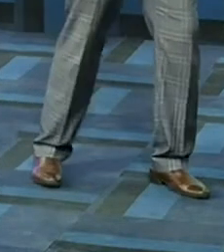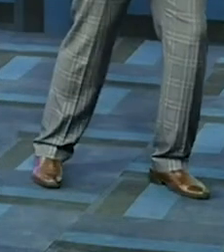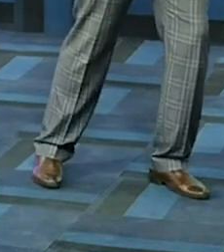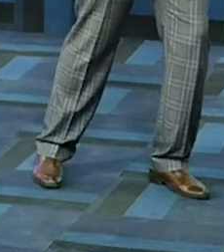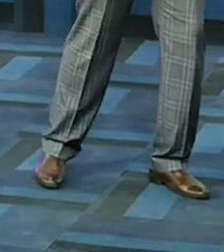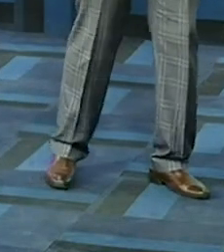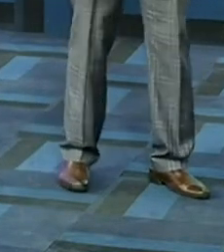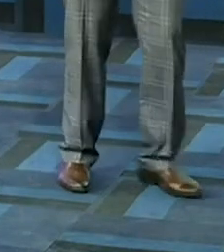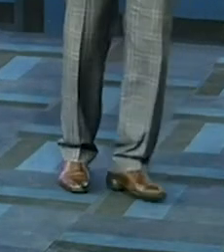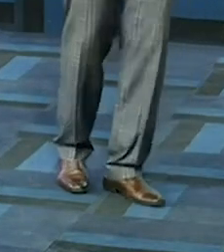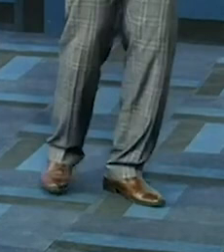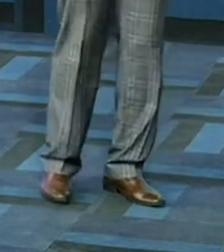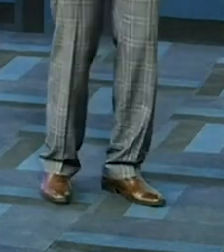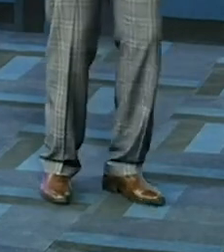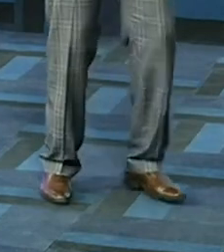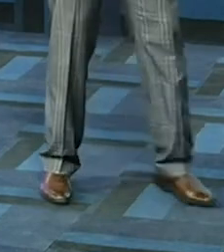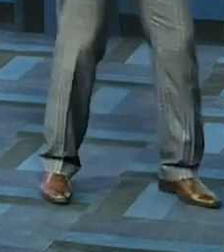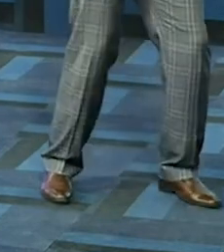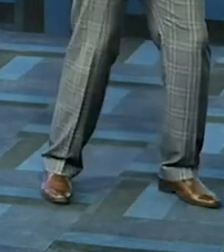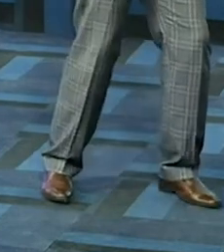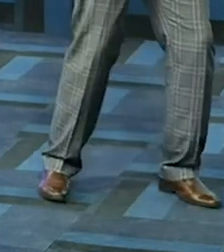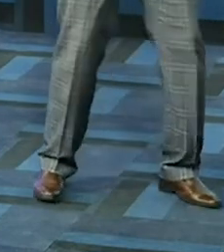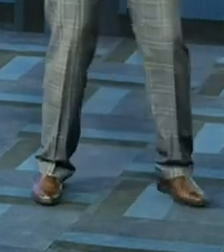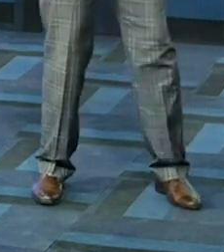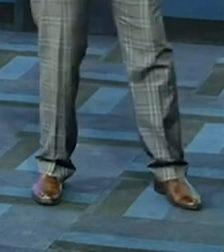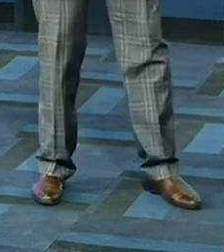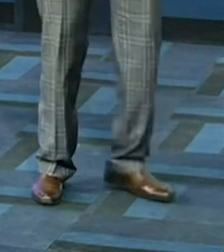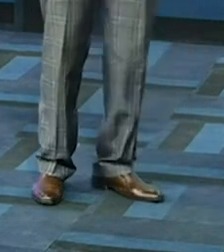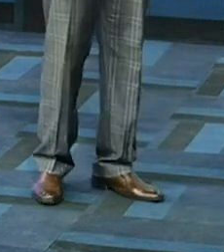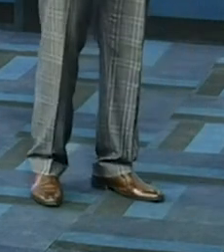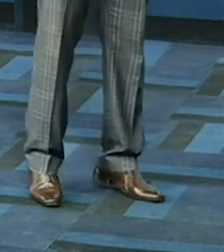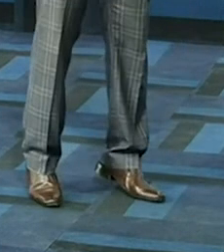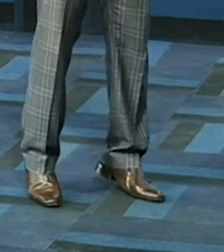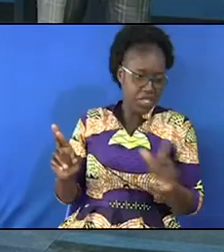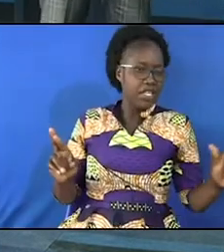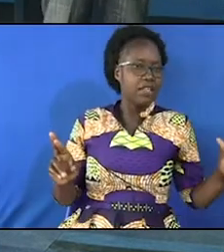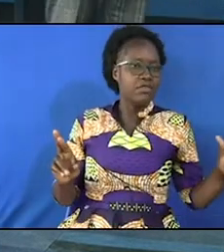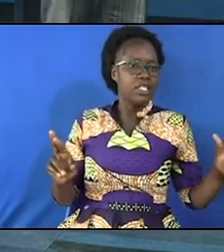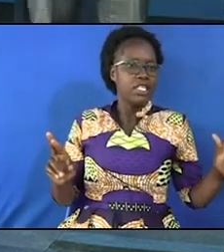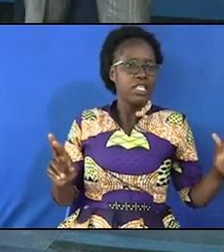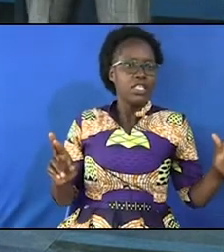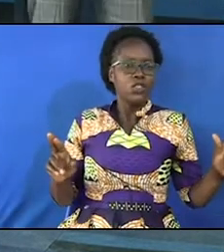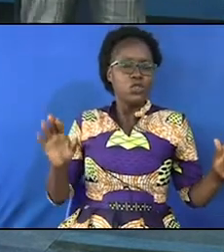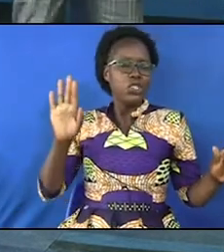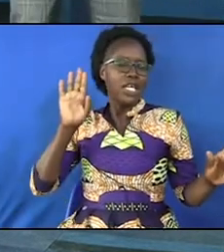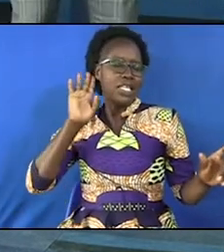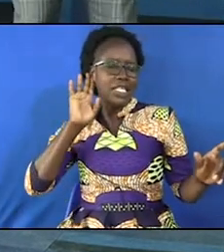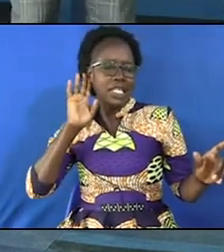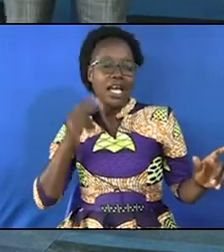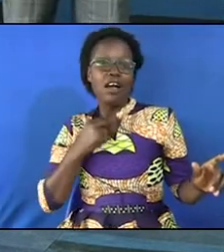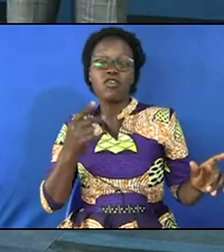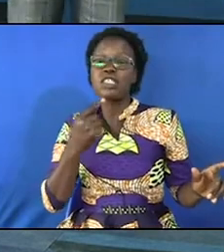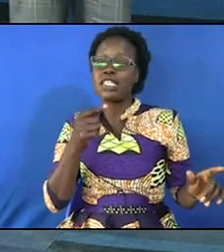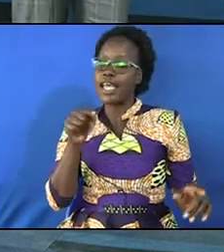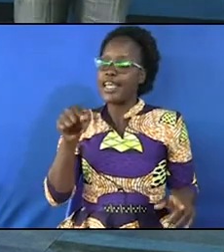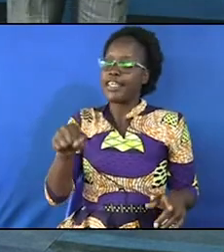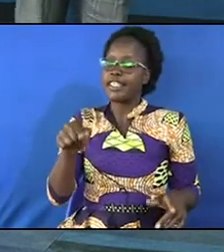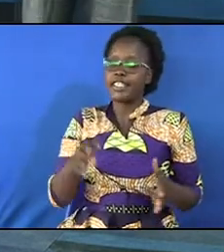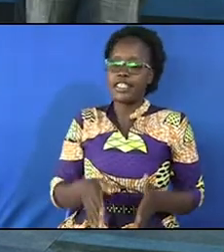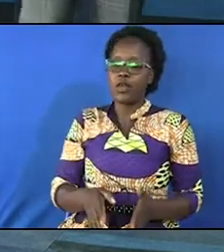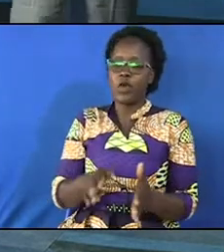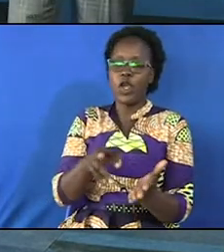whether you walk to the right or to the left you shall hear the voice saying this is the way